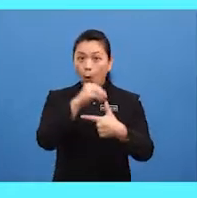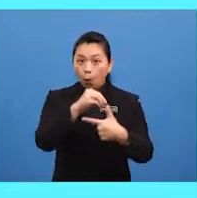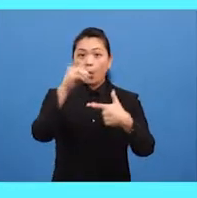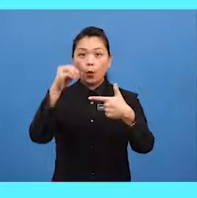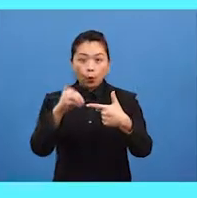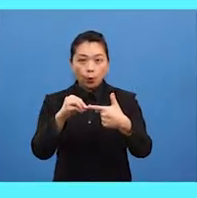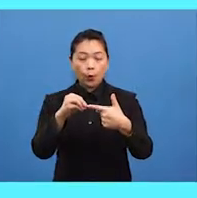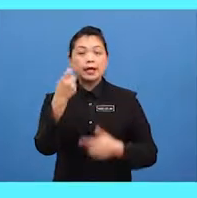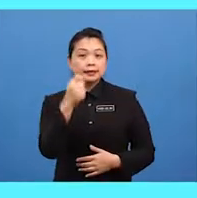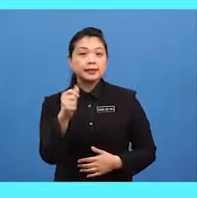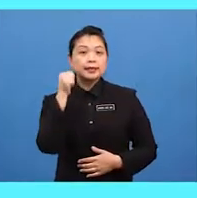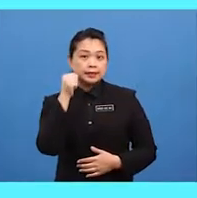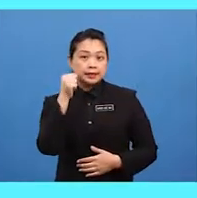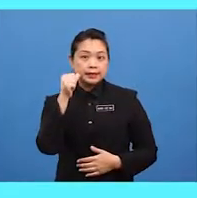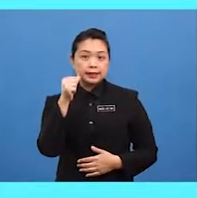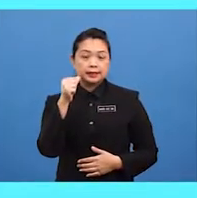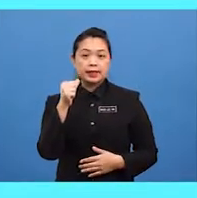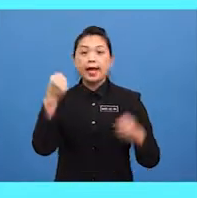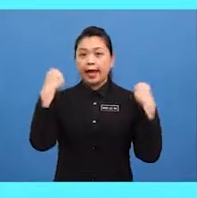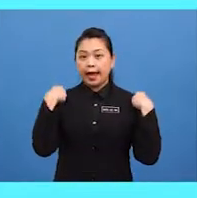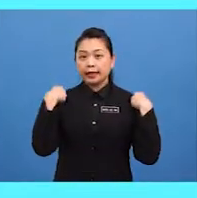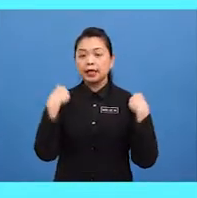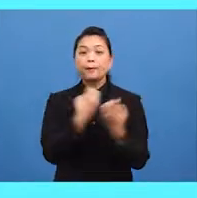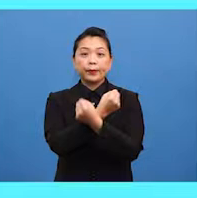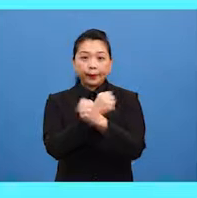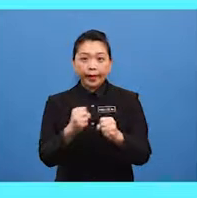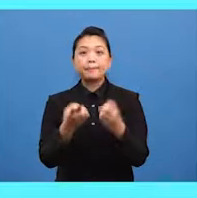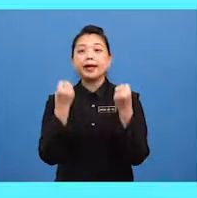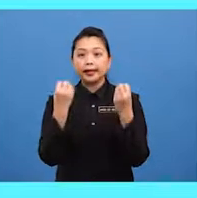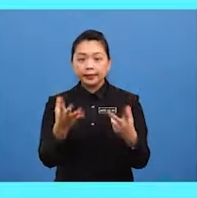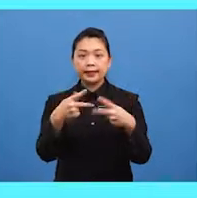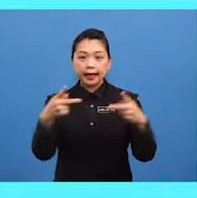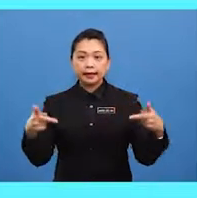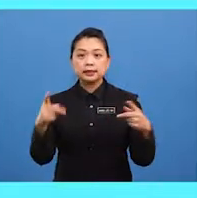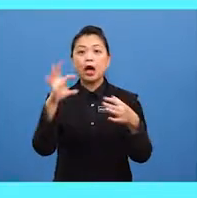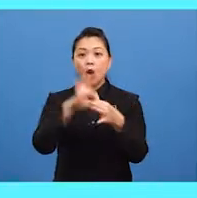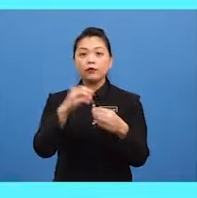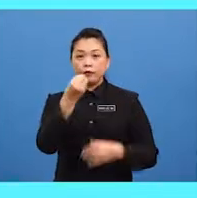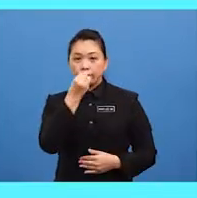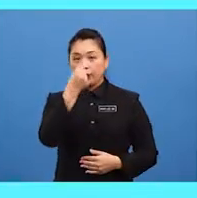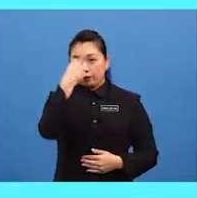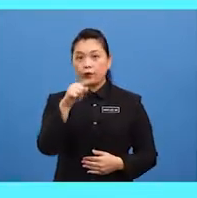The girl has prepared many kinds of food for the picnic.